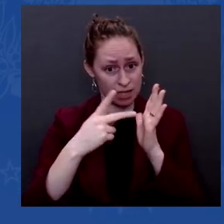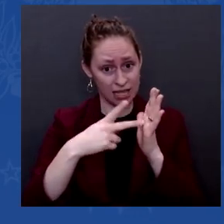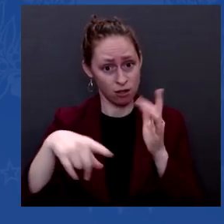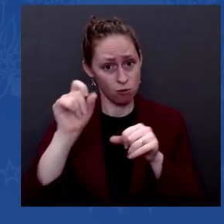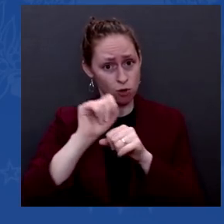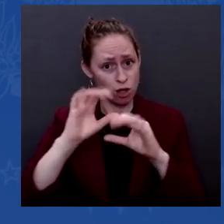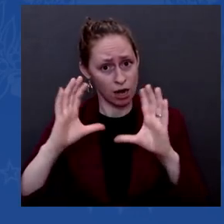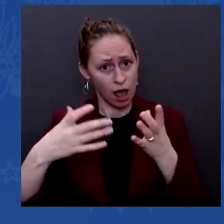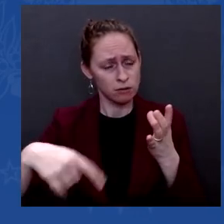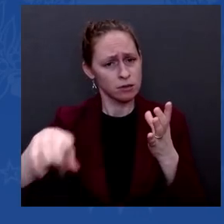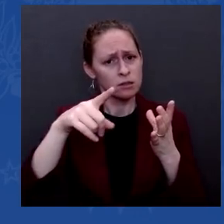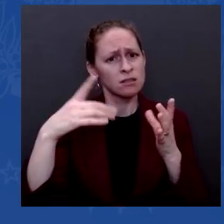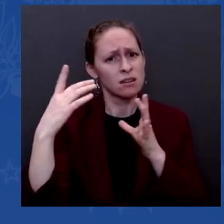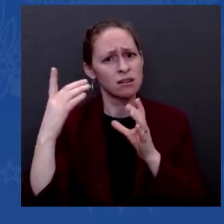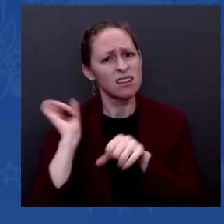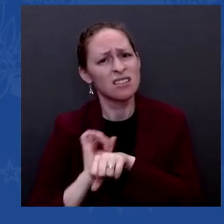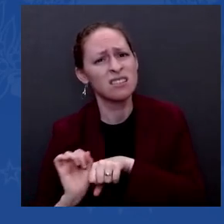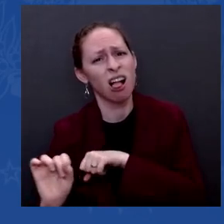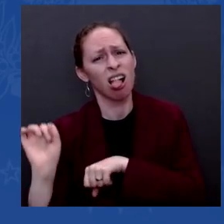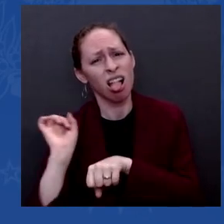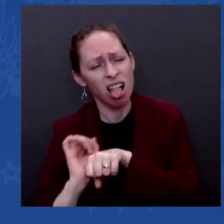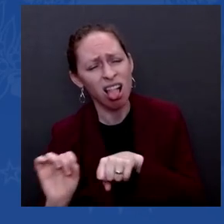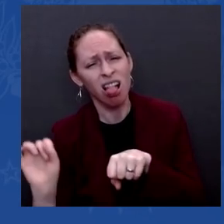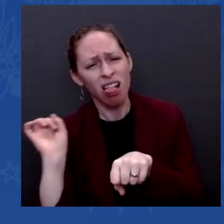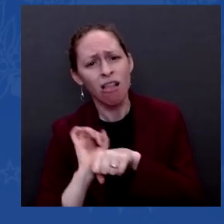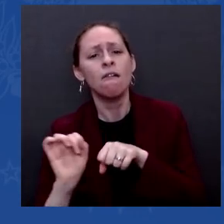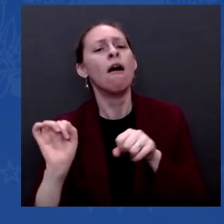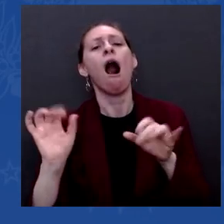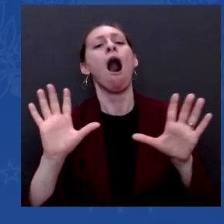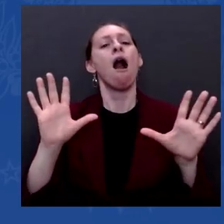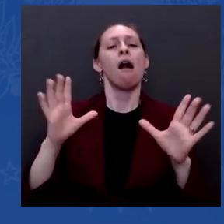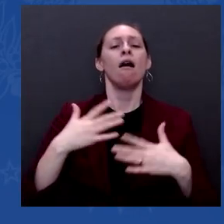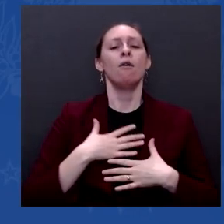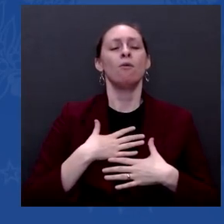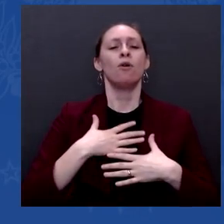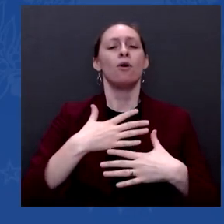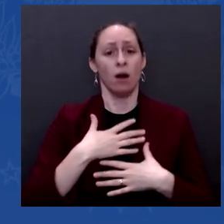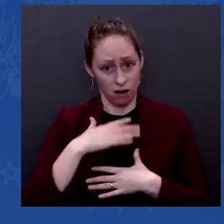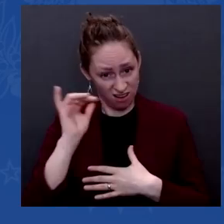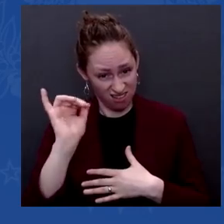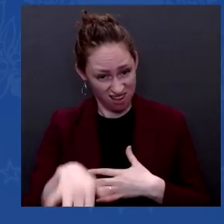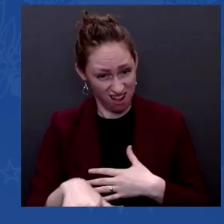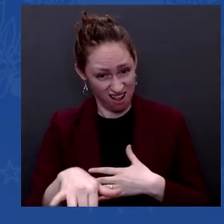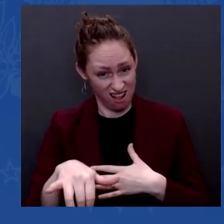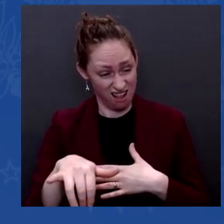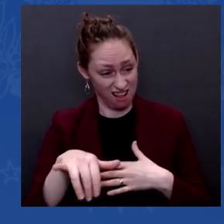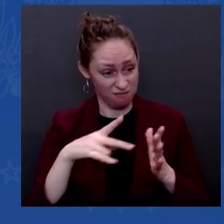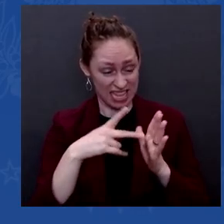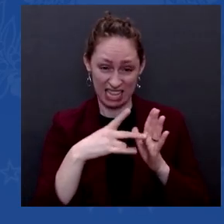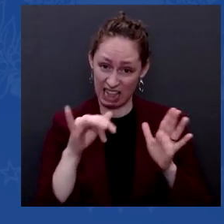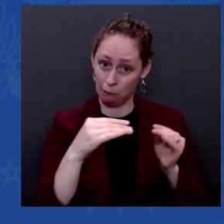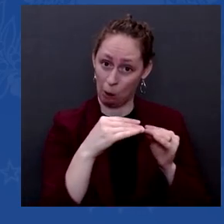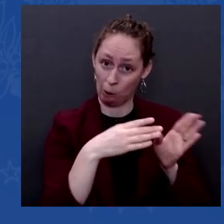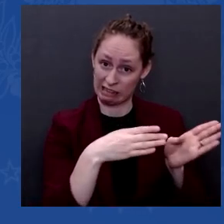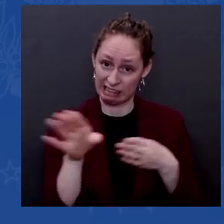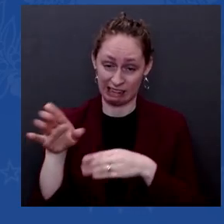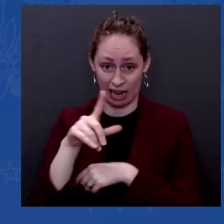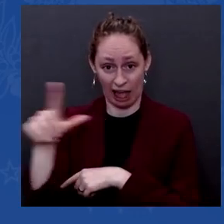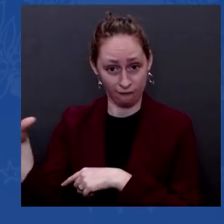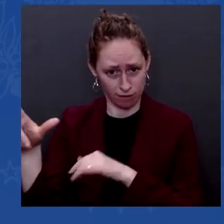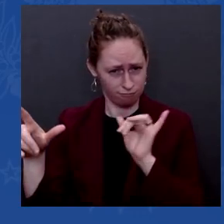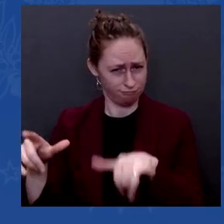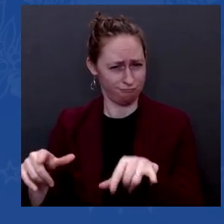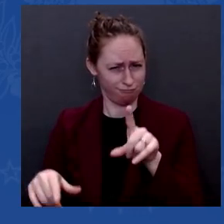to work hard. I don't know how that is pointed to the left. If you may recall, I you guys have been trying to convince me that